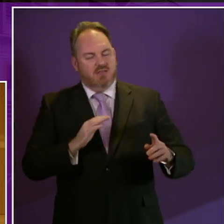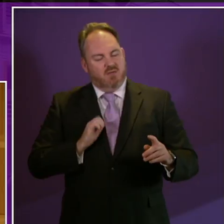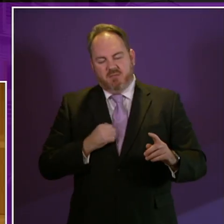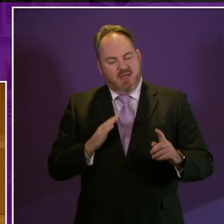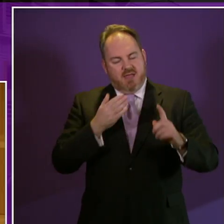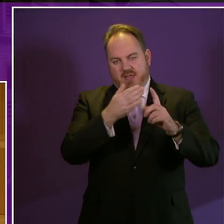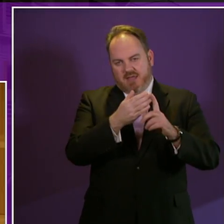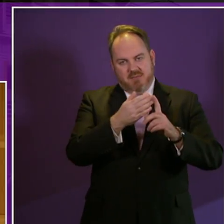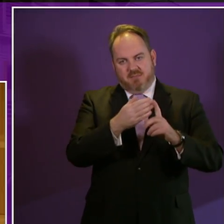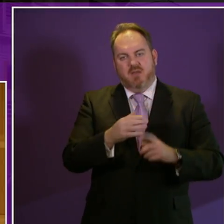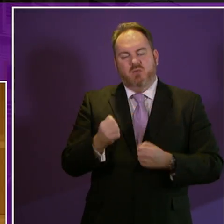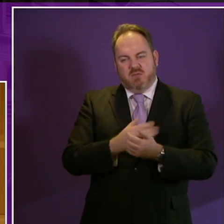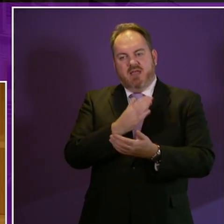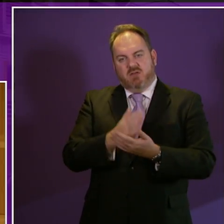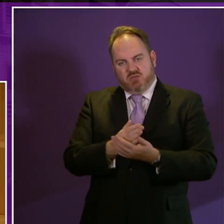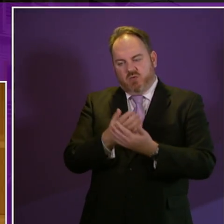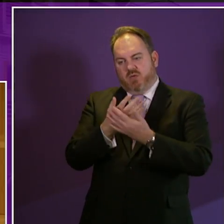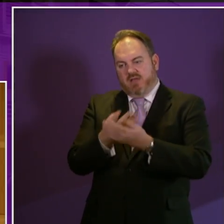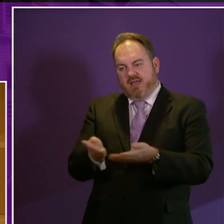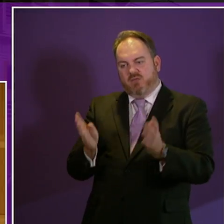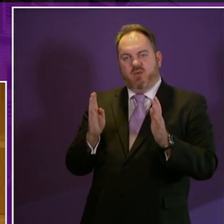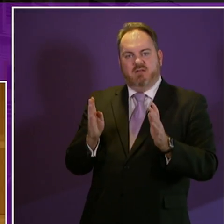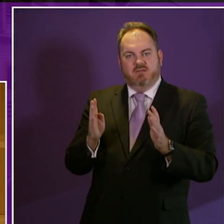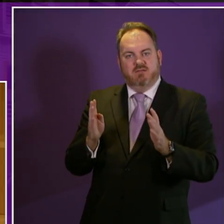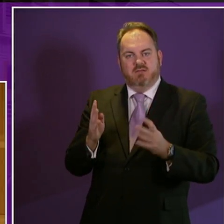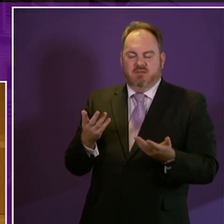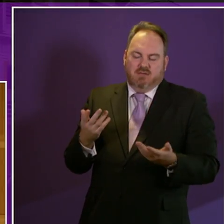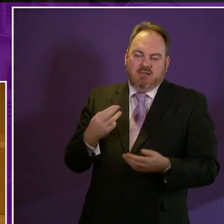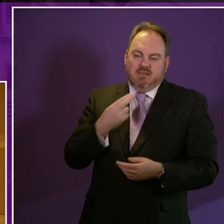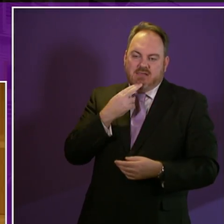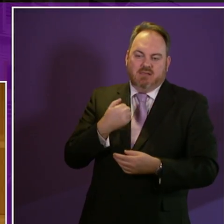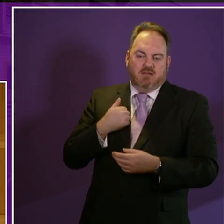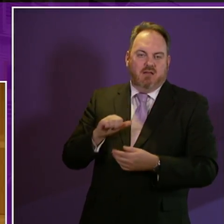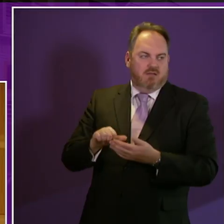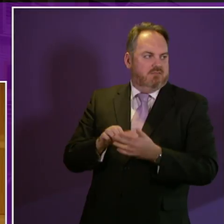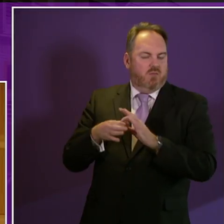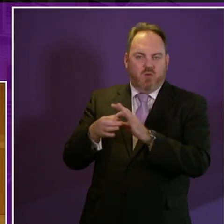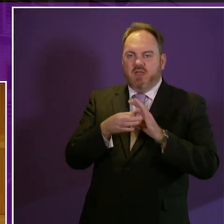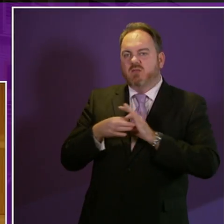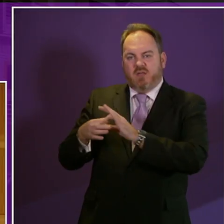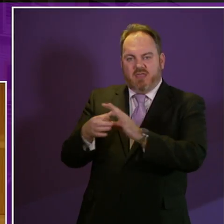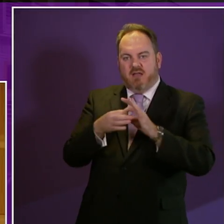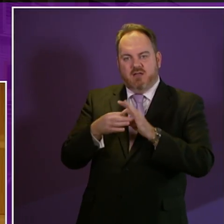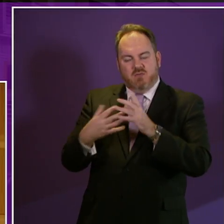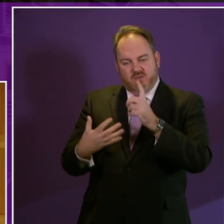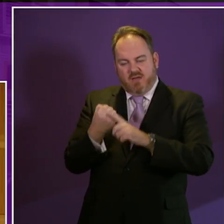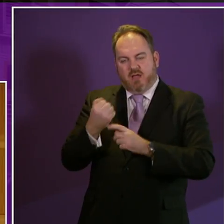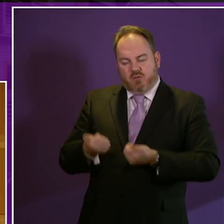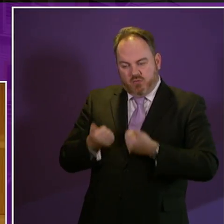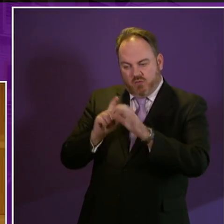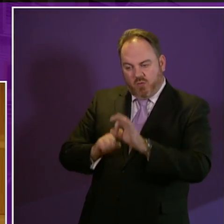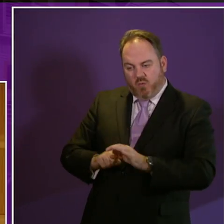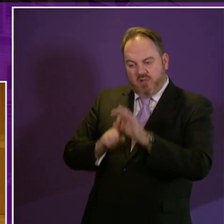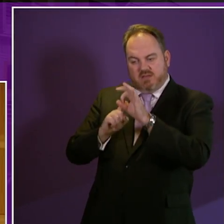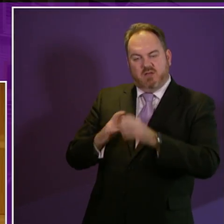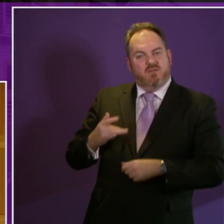and women and their families who look to us as legislators to work across these benches to find a better quality of